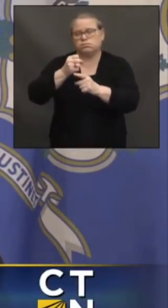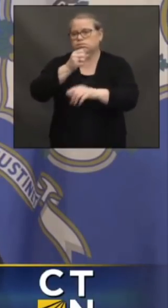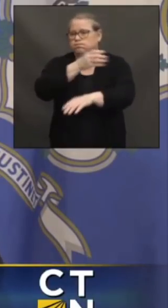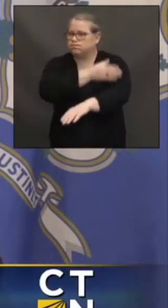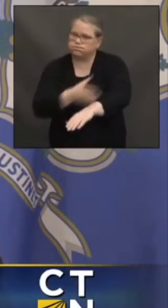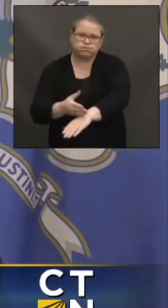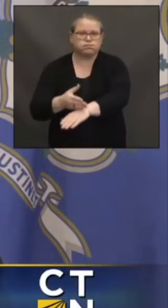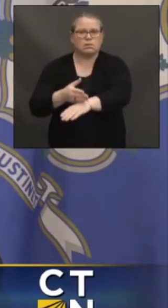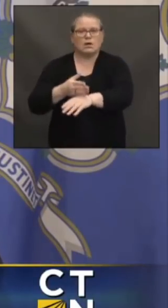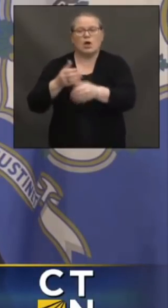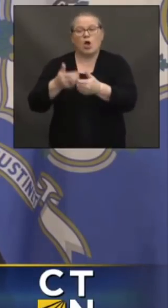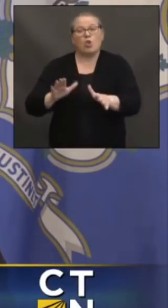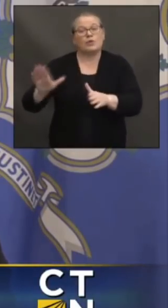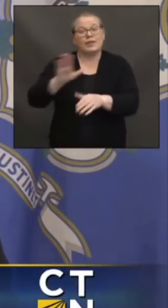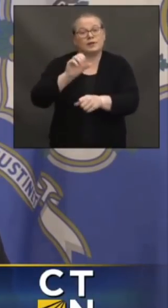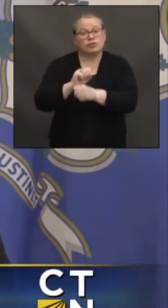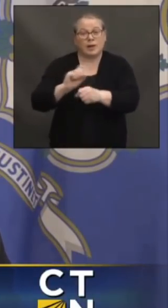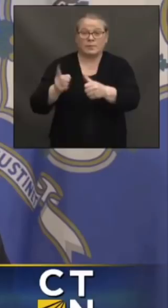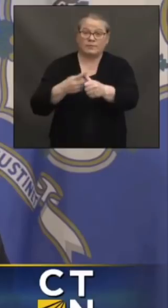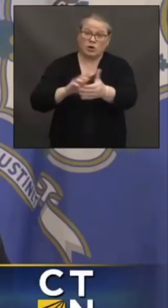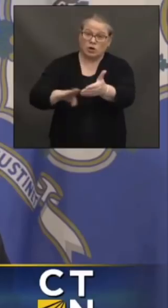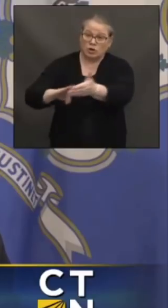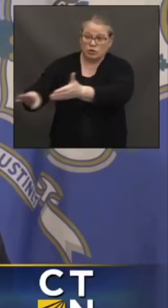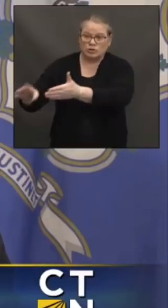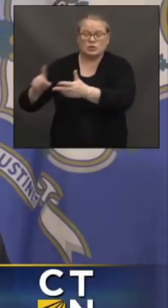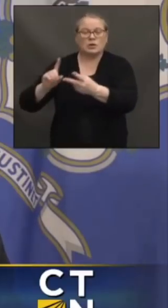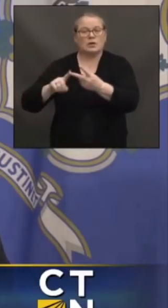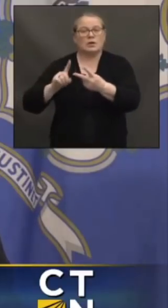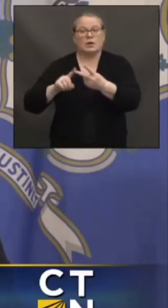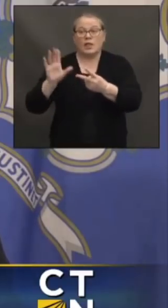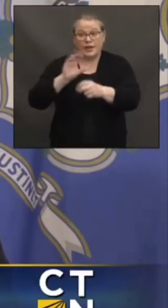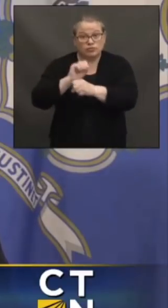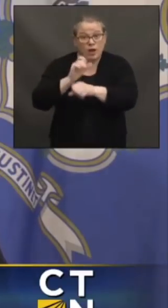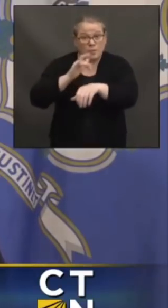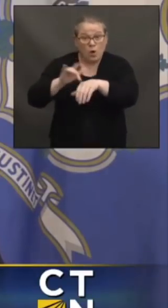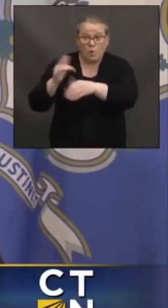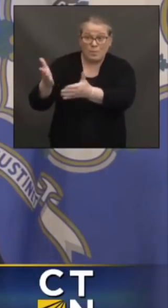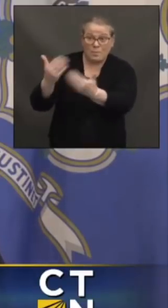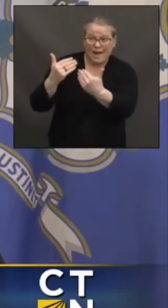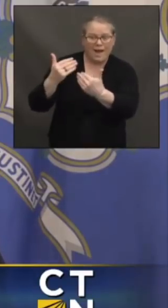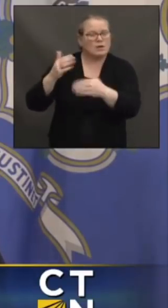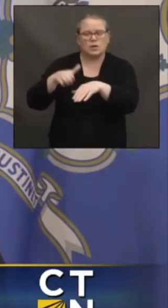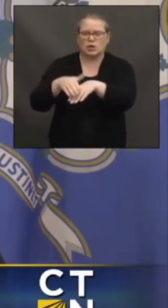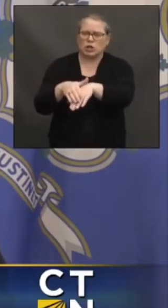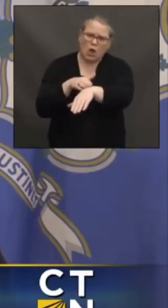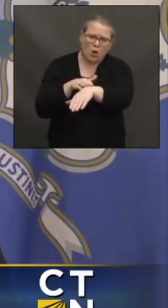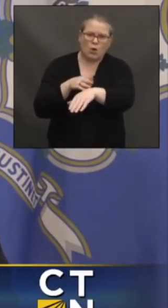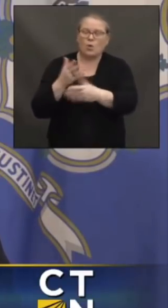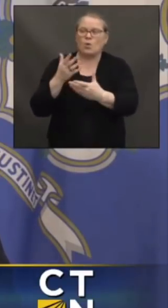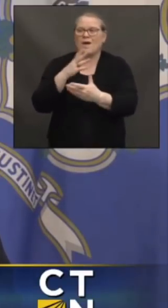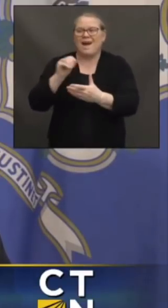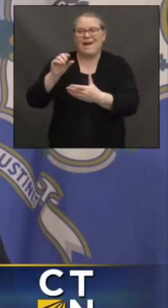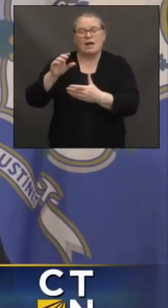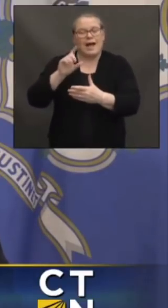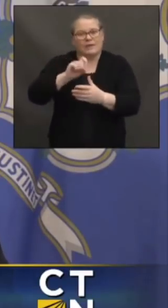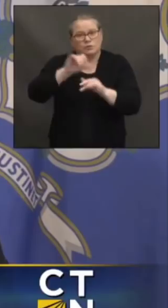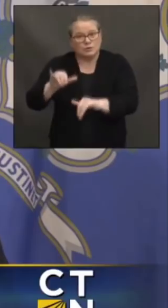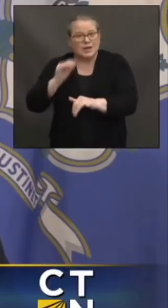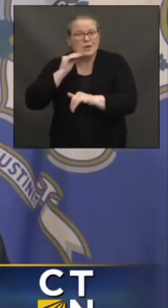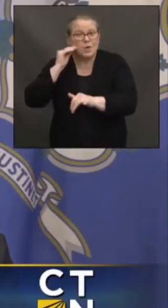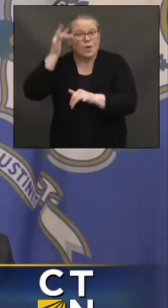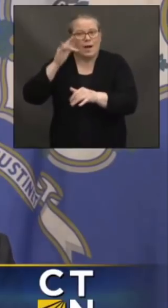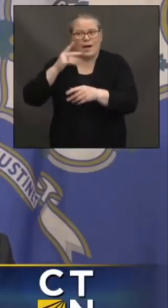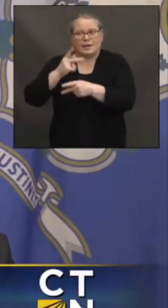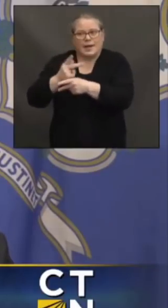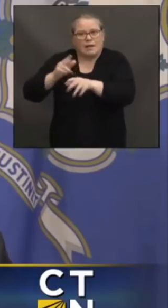often enormous child care costs and other issues. This is the International Women's Day, I'm told. So I'm really pleased that